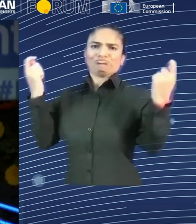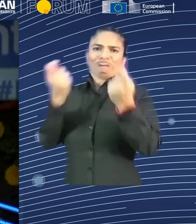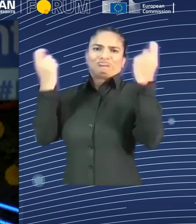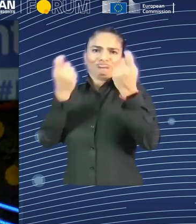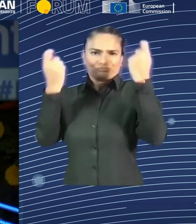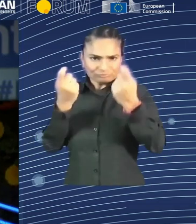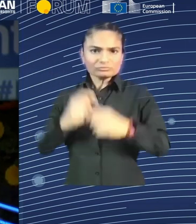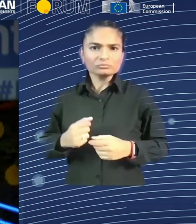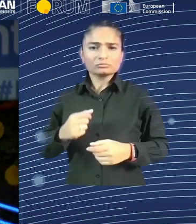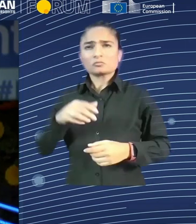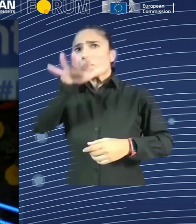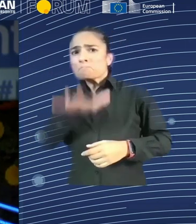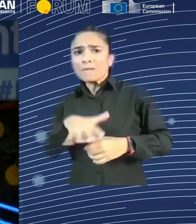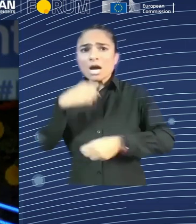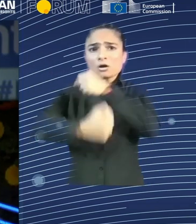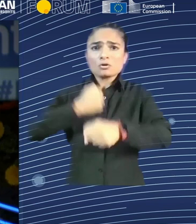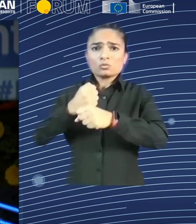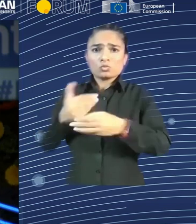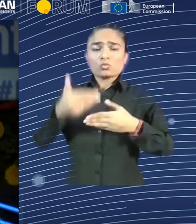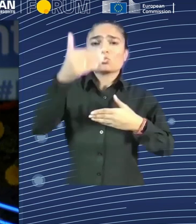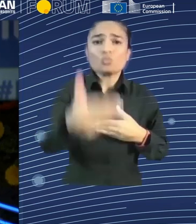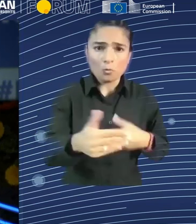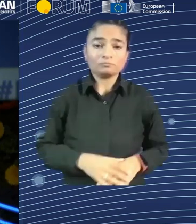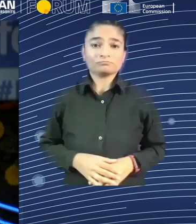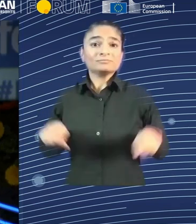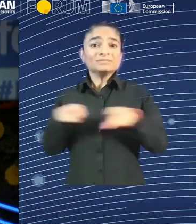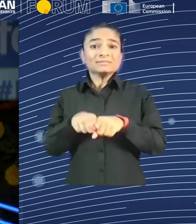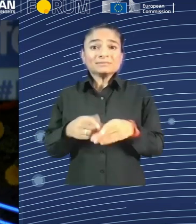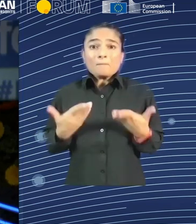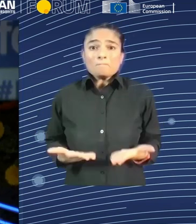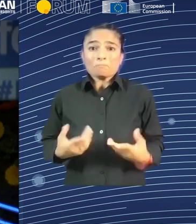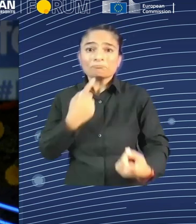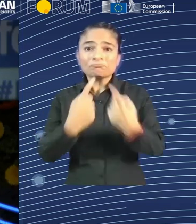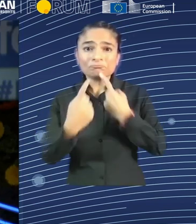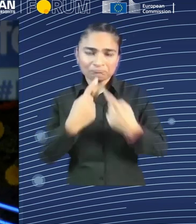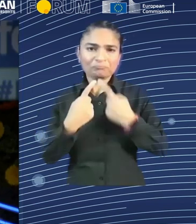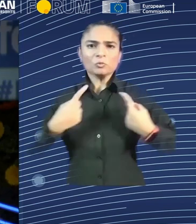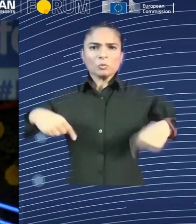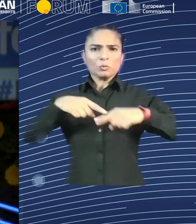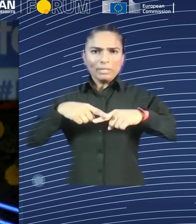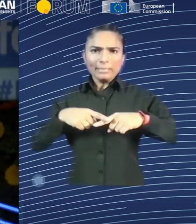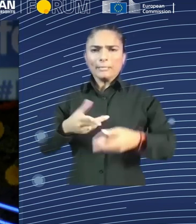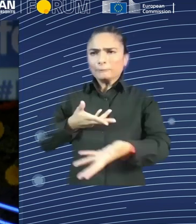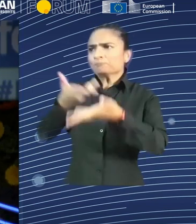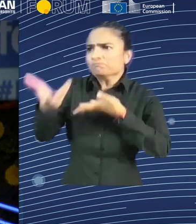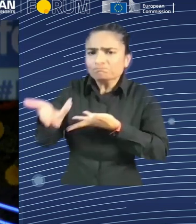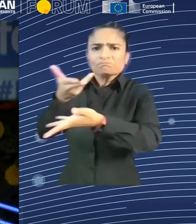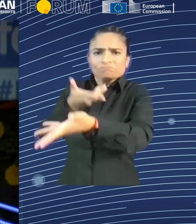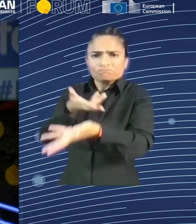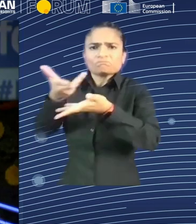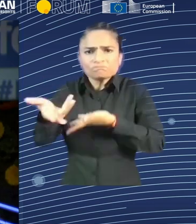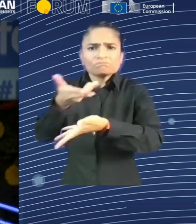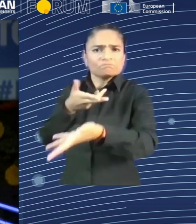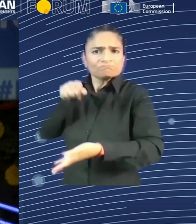the Platform Work Directive. So it's very timely. And indeed, it is a talk about the future and about regulation and about the role that